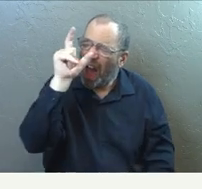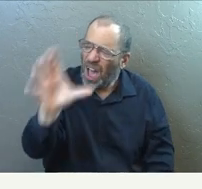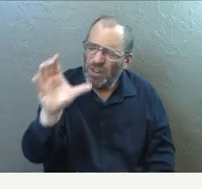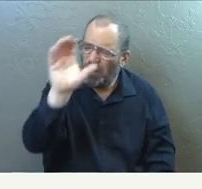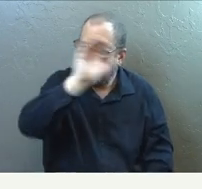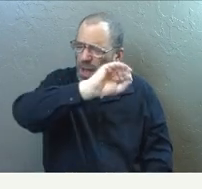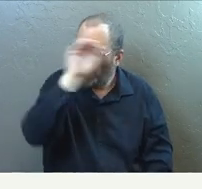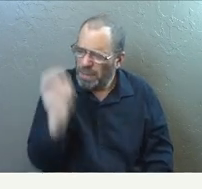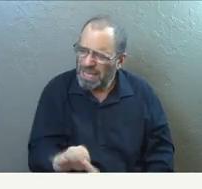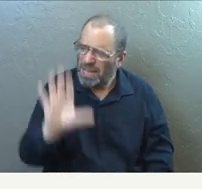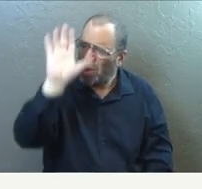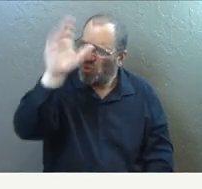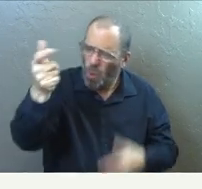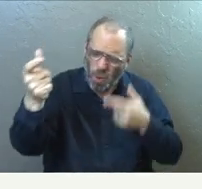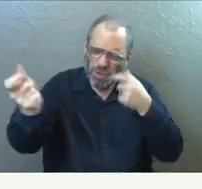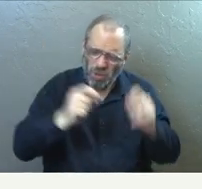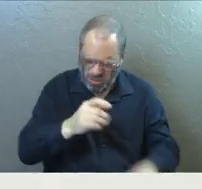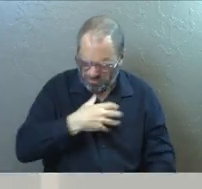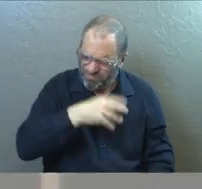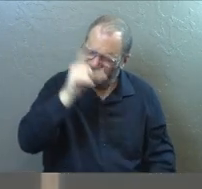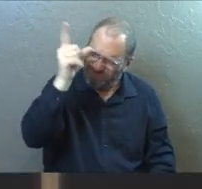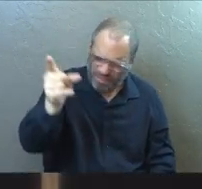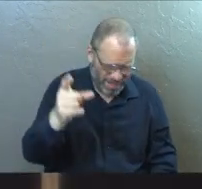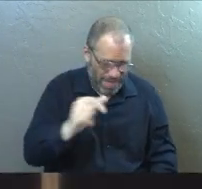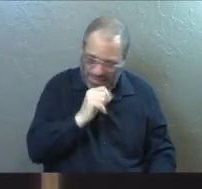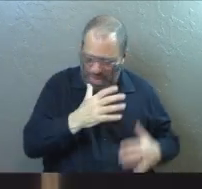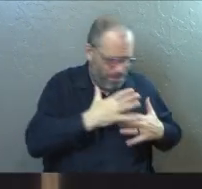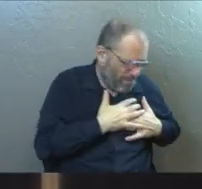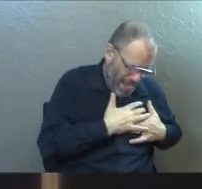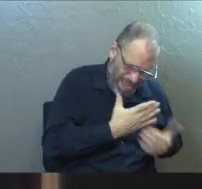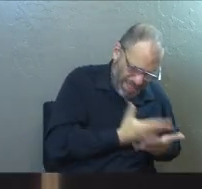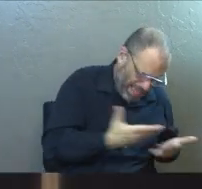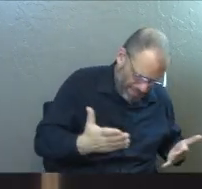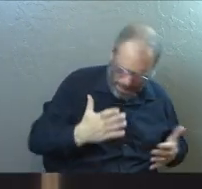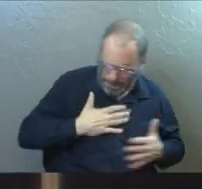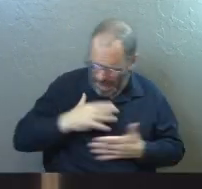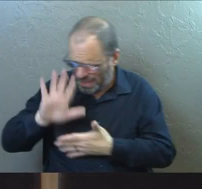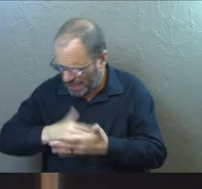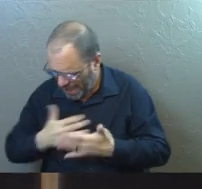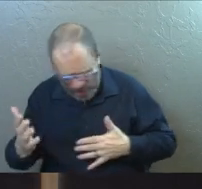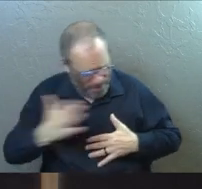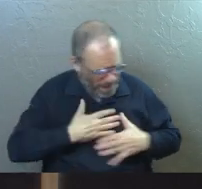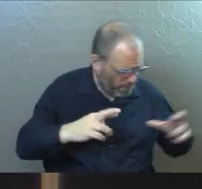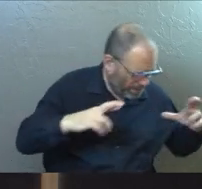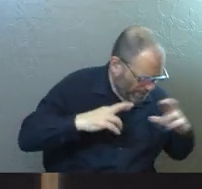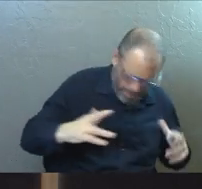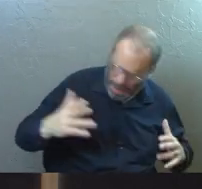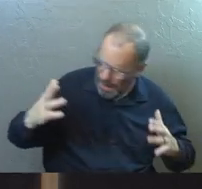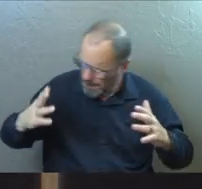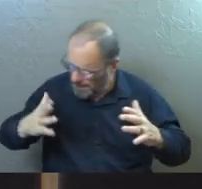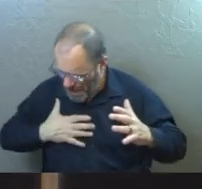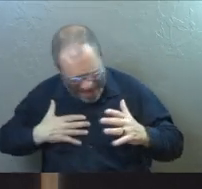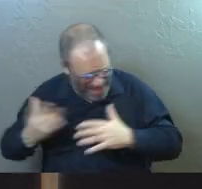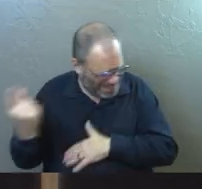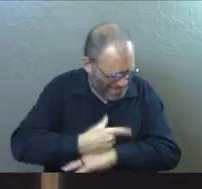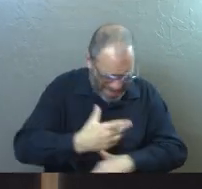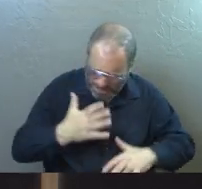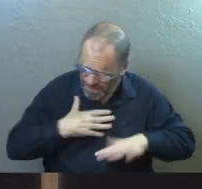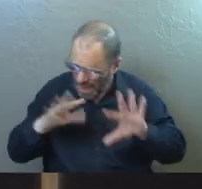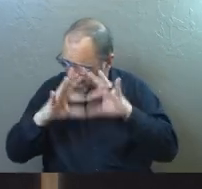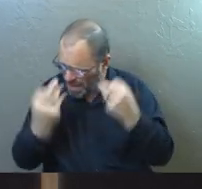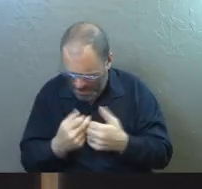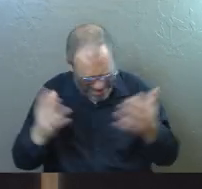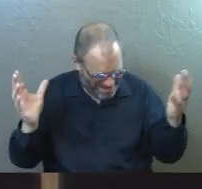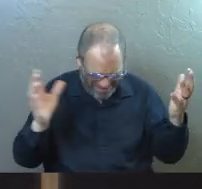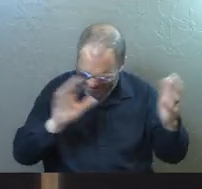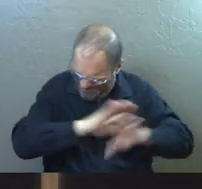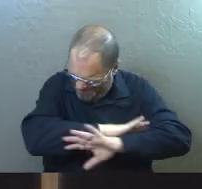100%. You're in charge now. They're not my resources, my schedule, my retirement, my, my days, my family,